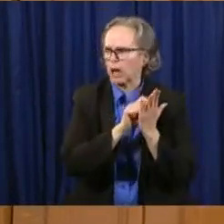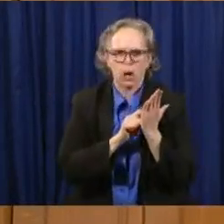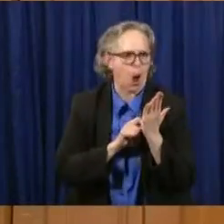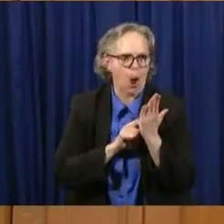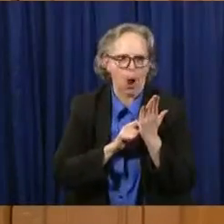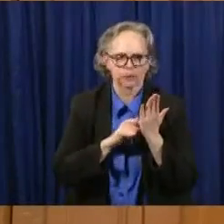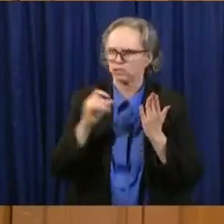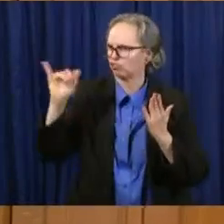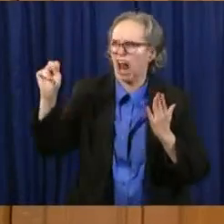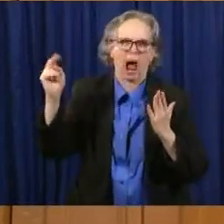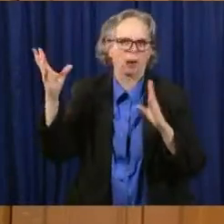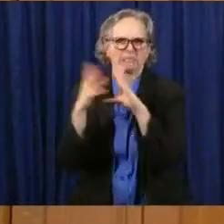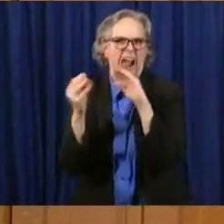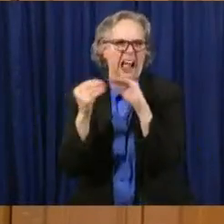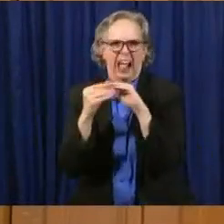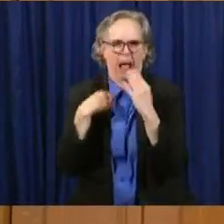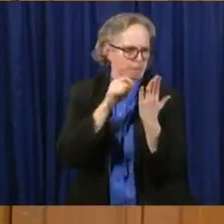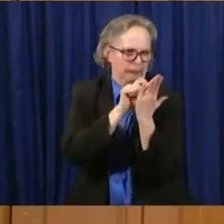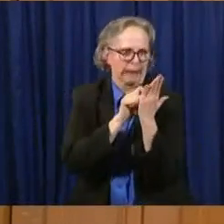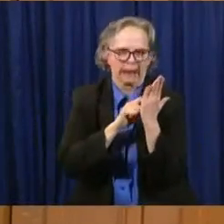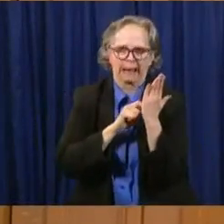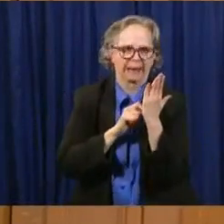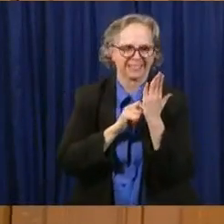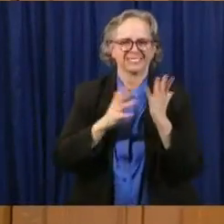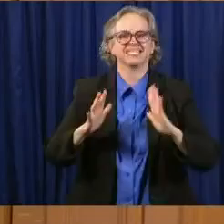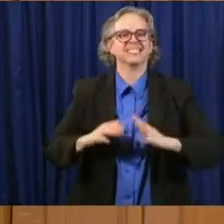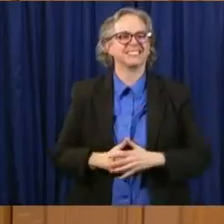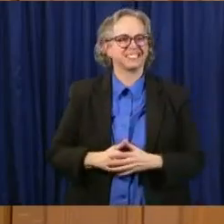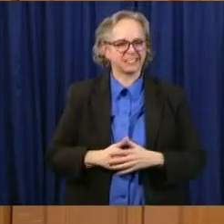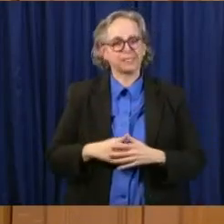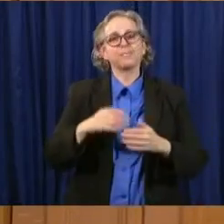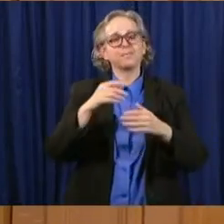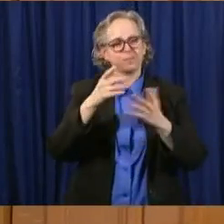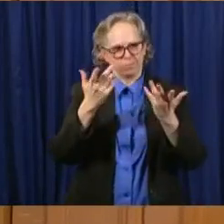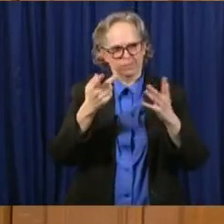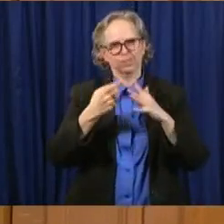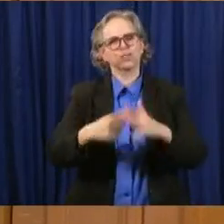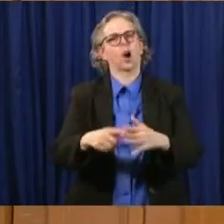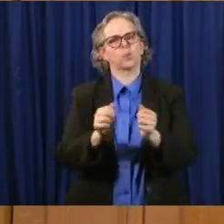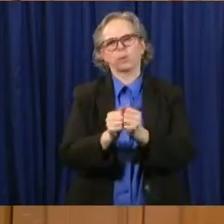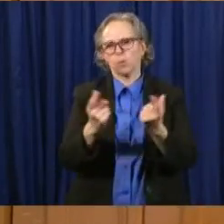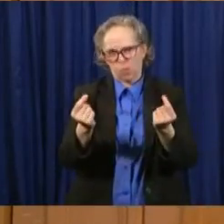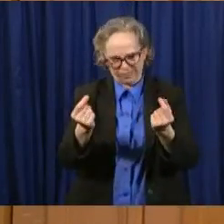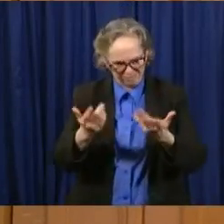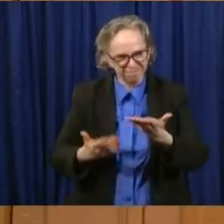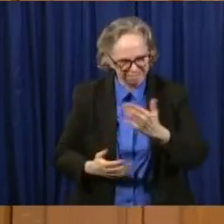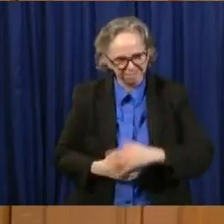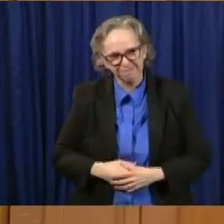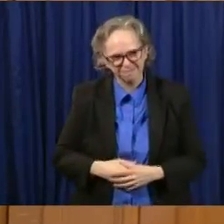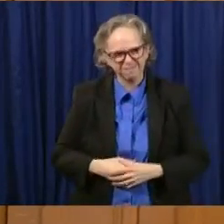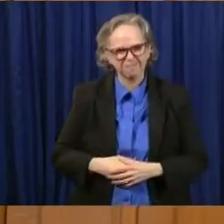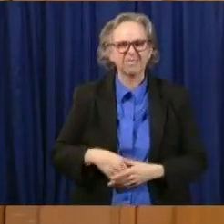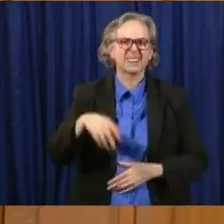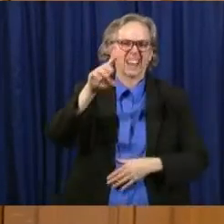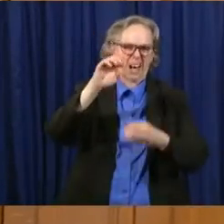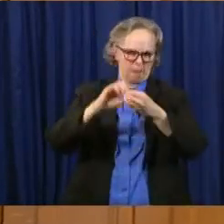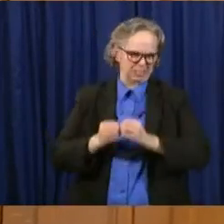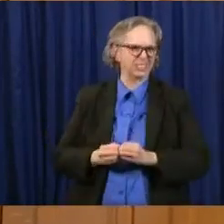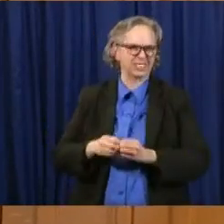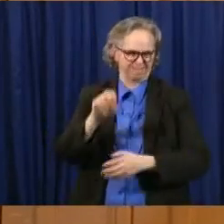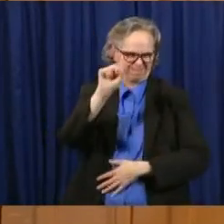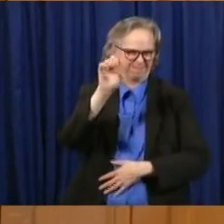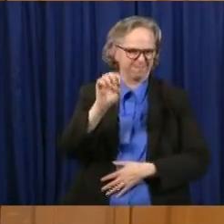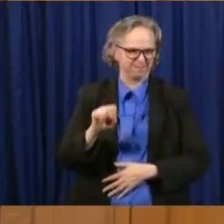speaking. So, uh, to begin with, we're going to start out today once again, giving you some of the data we have. And also